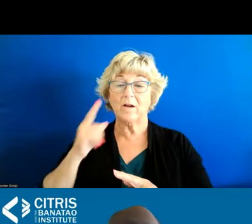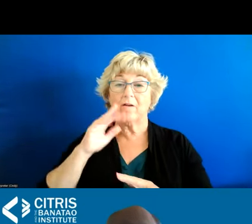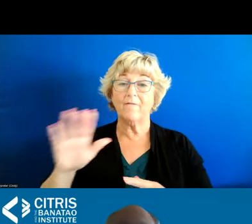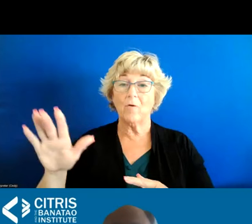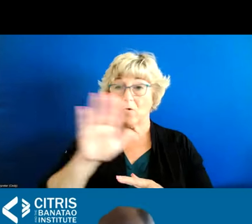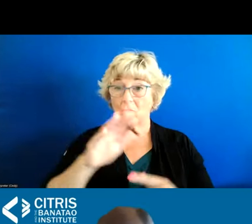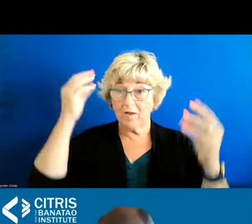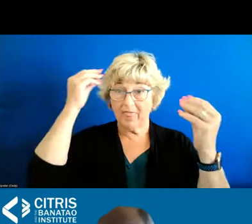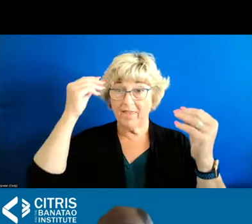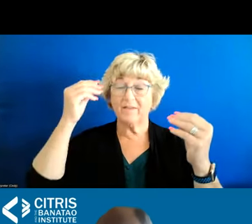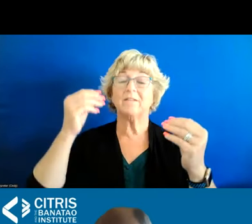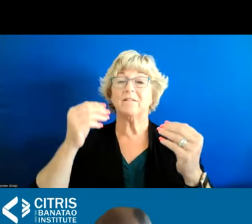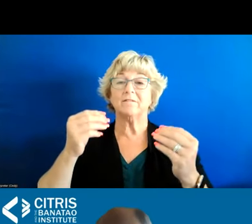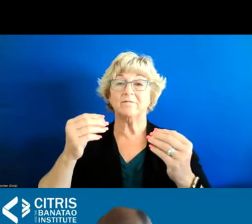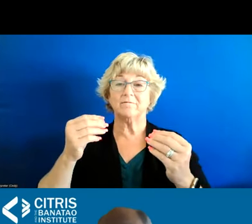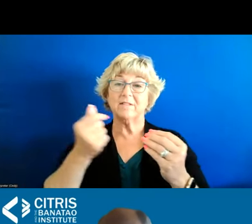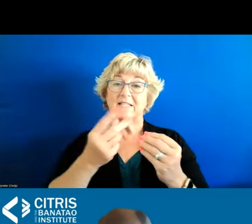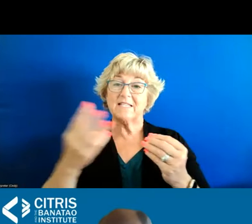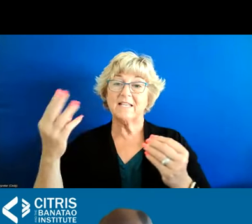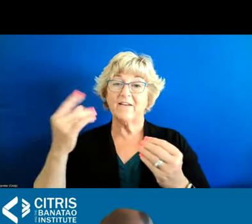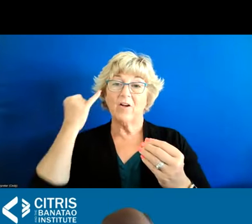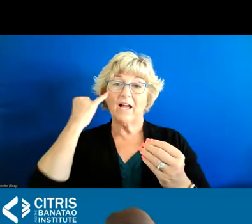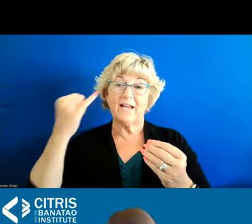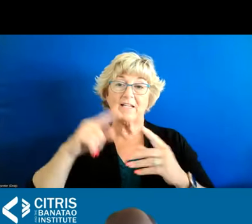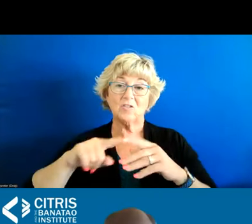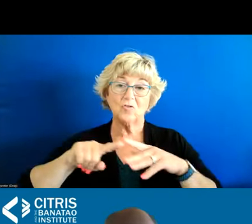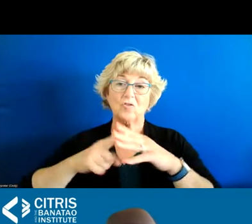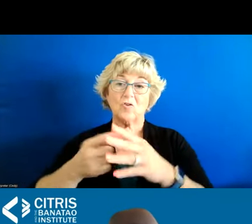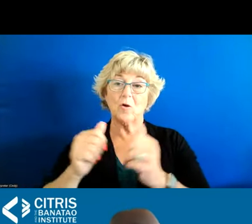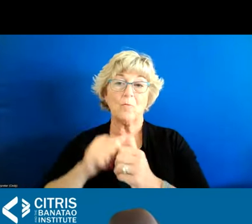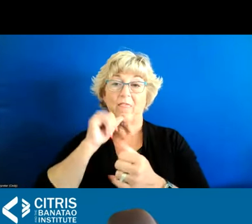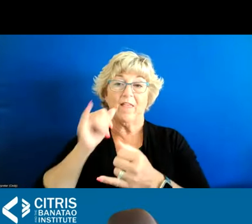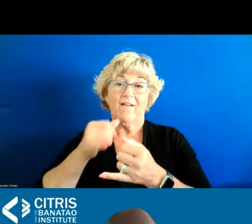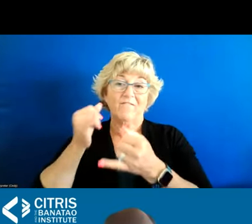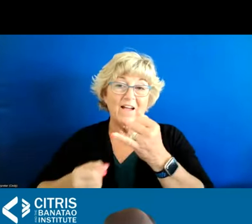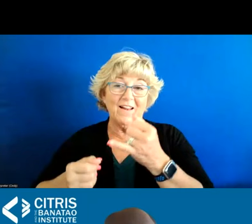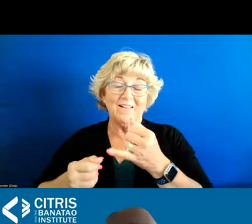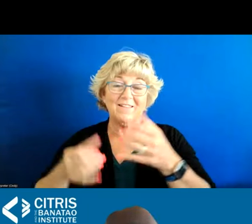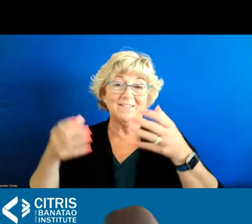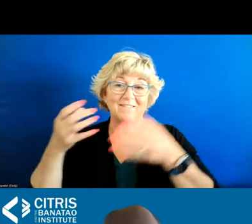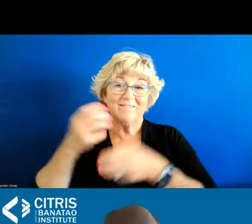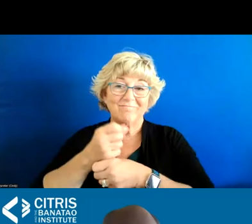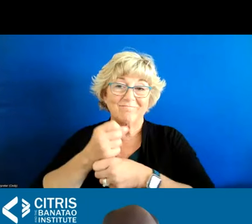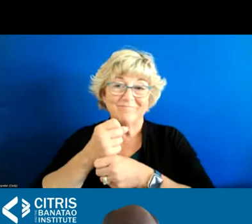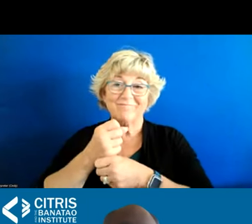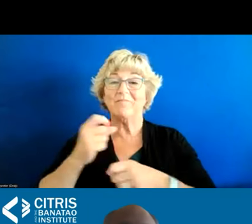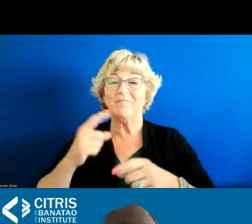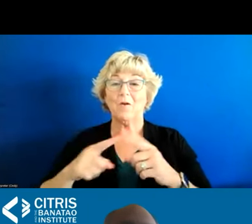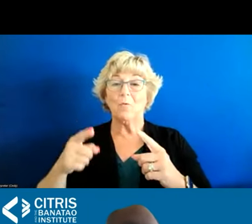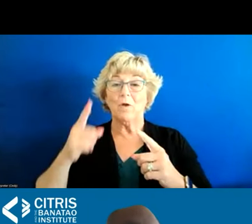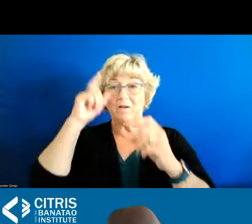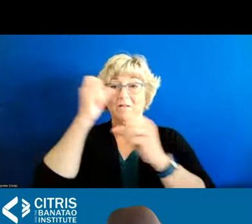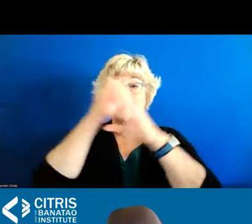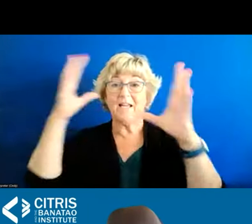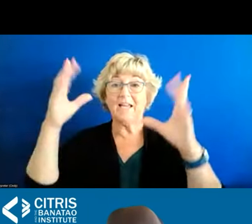several key metrics that could serve to get us started they are not final or immutable in any way in fact we would envision